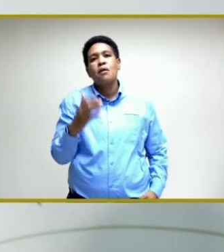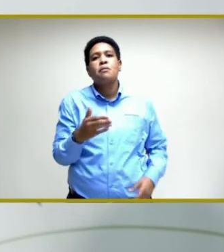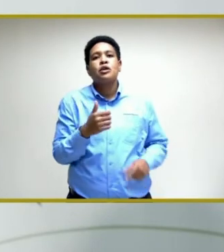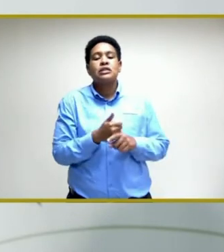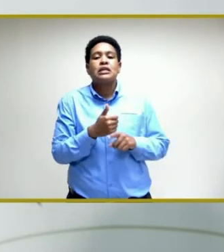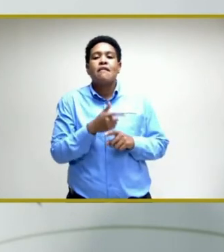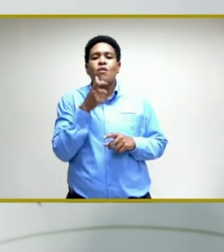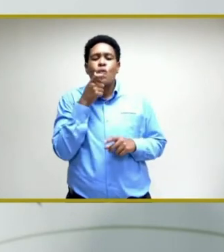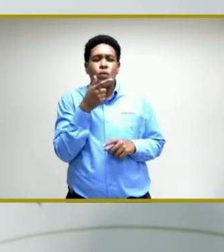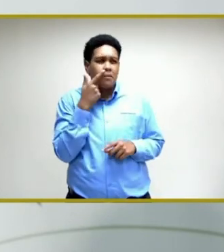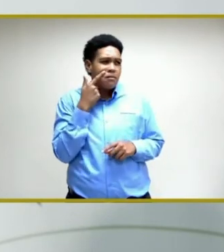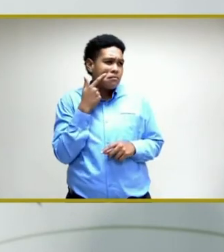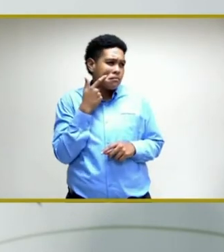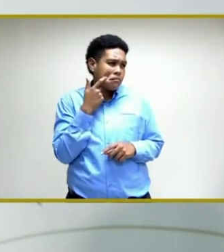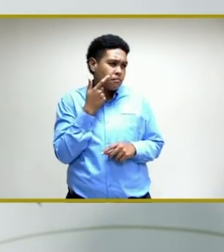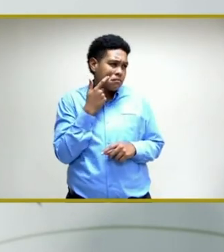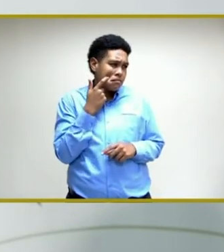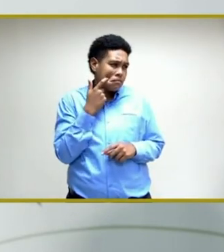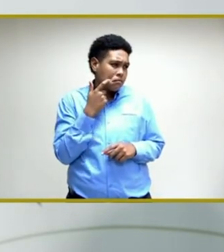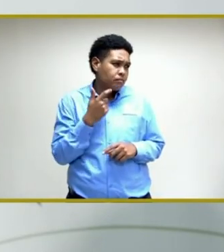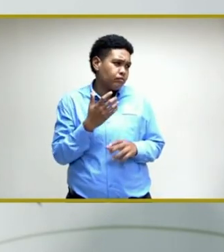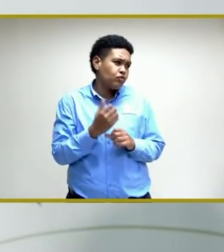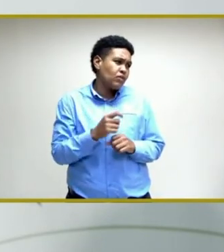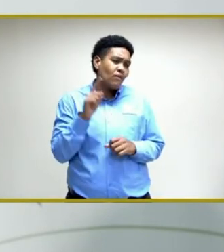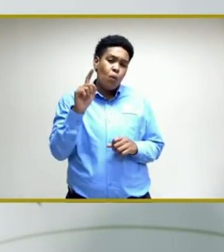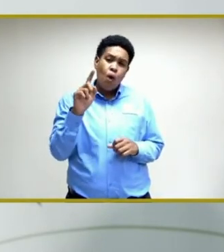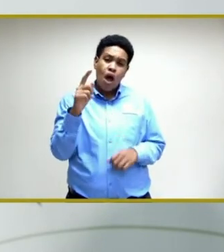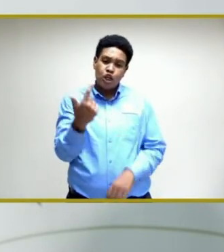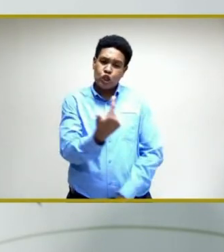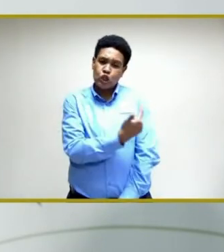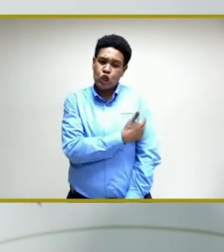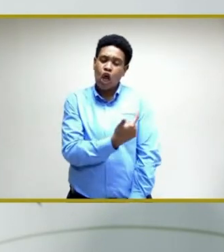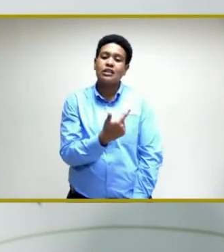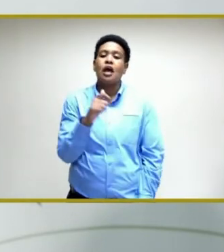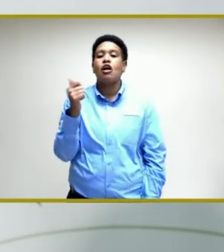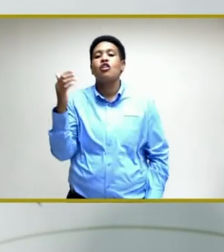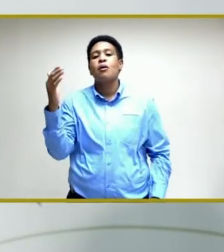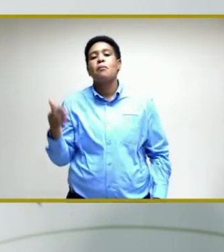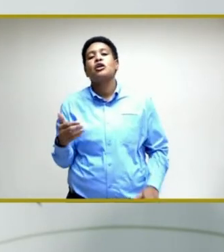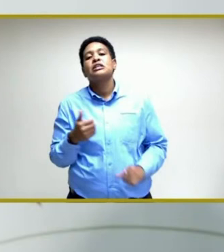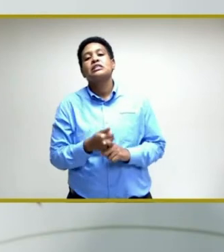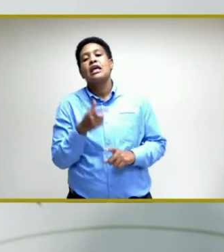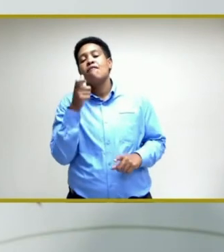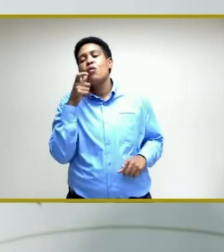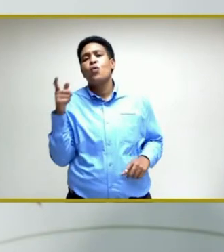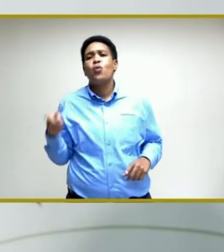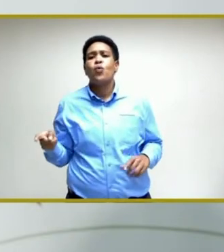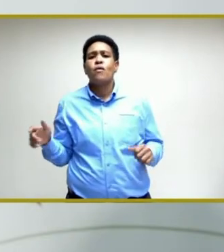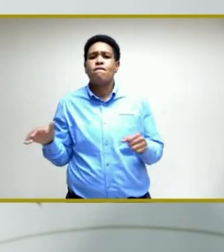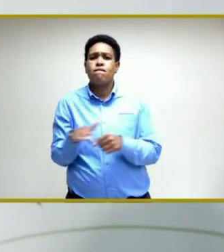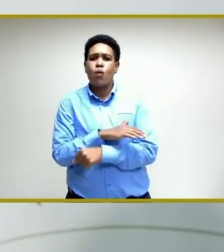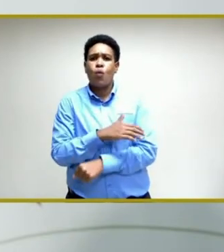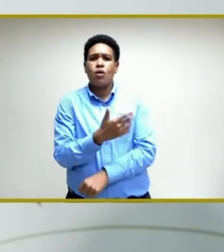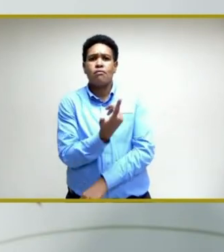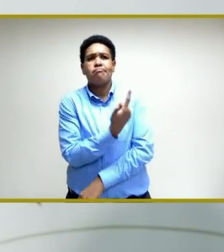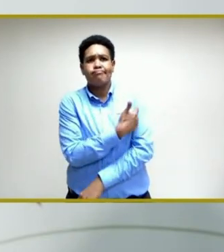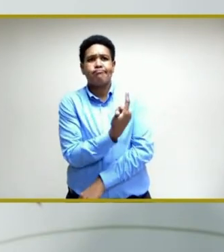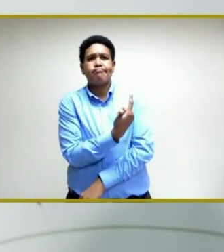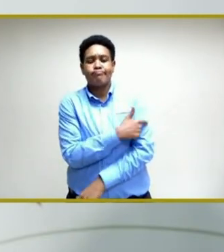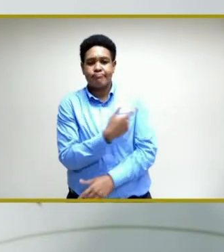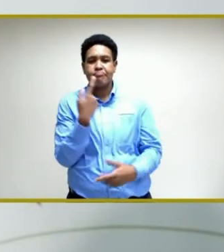that had received one dose and another person that was fully vaccinated.